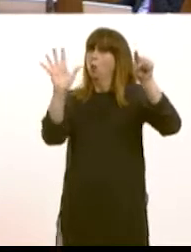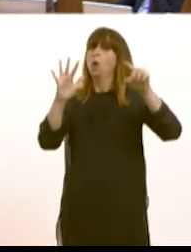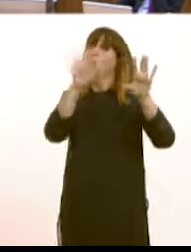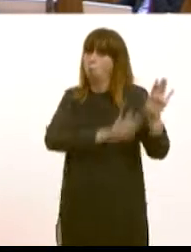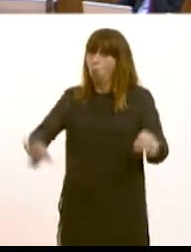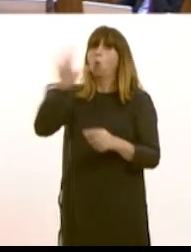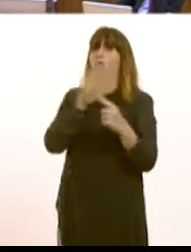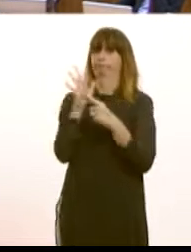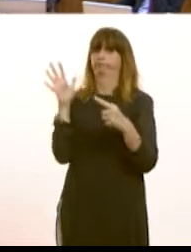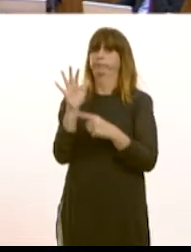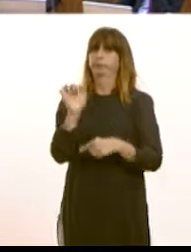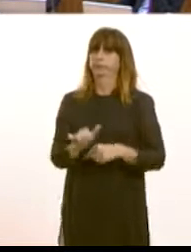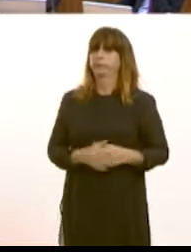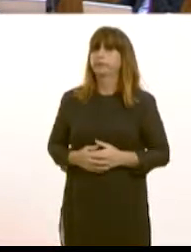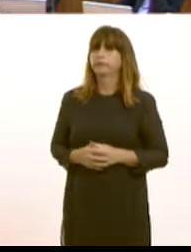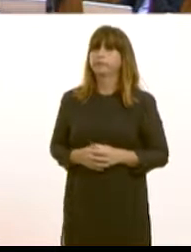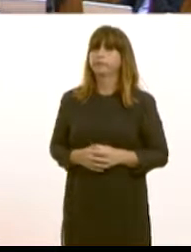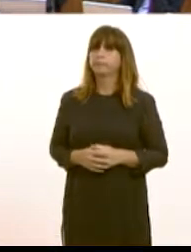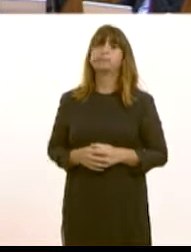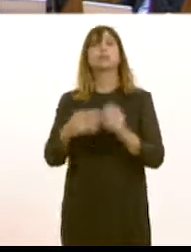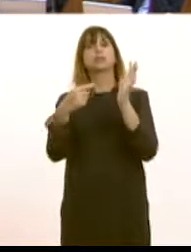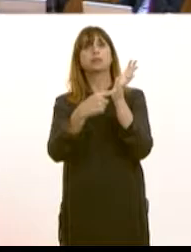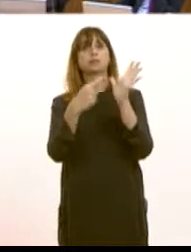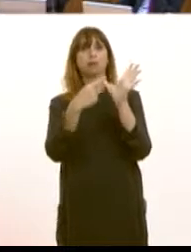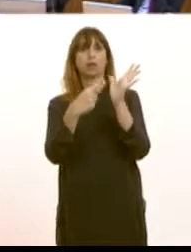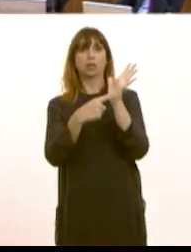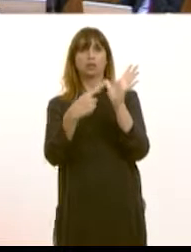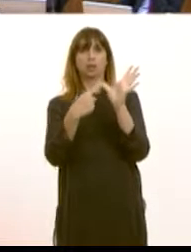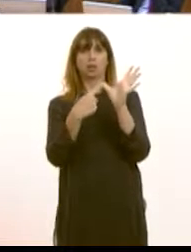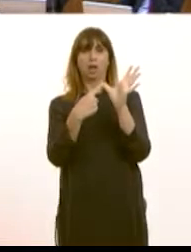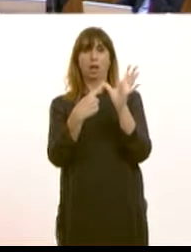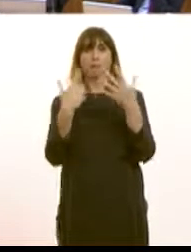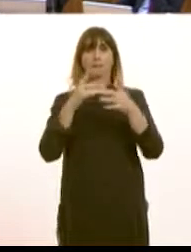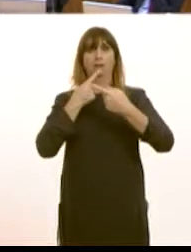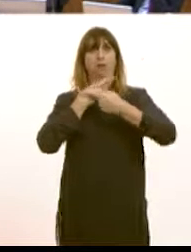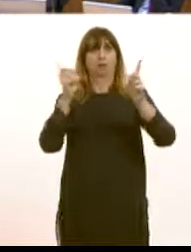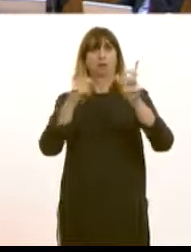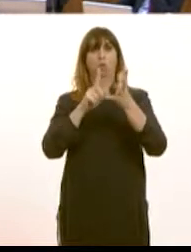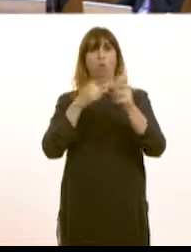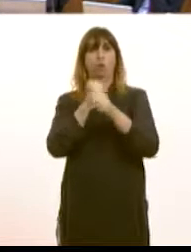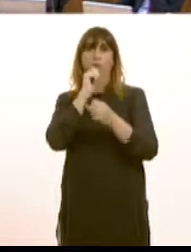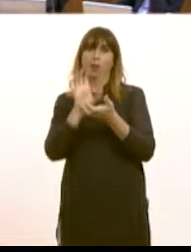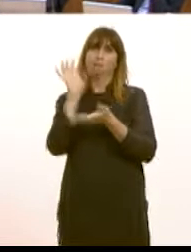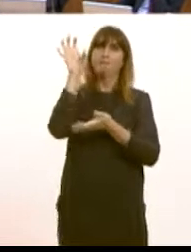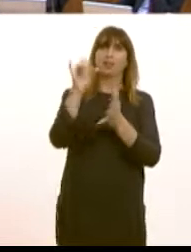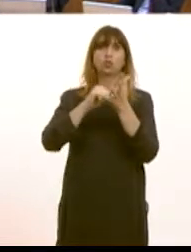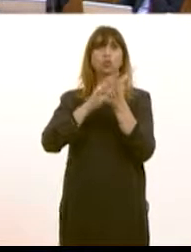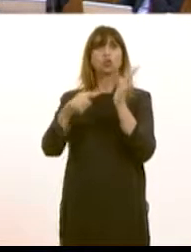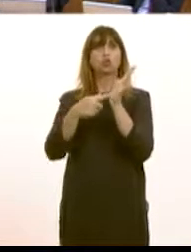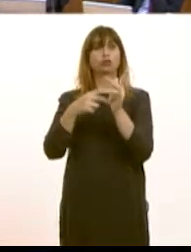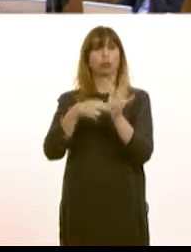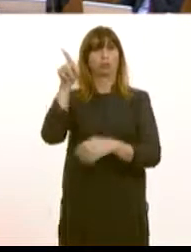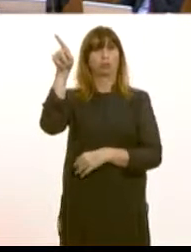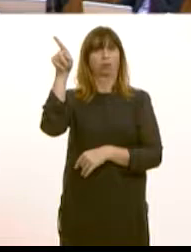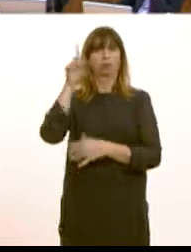Blythin. I welcome Tartar's August announcement of investment in the Shotan site to create the next generation